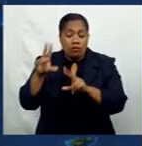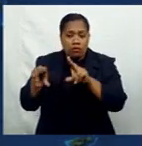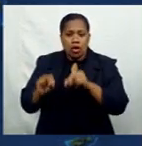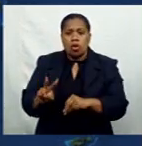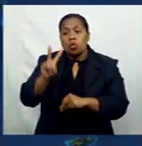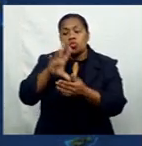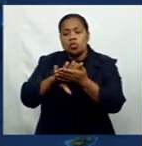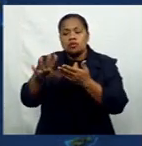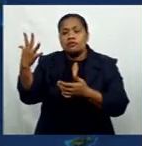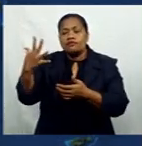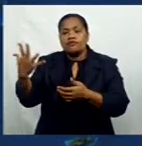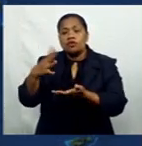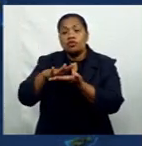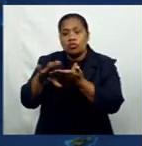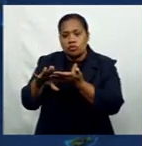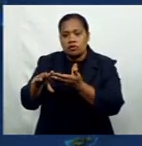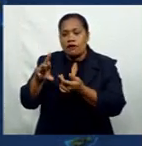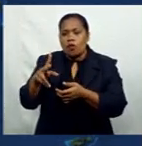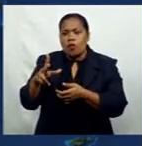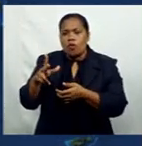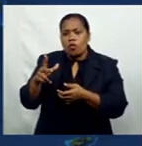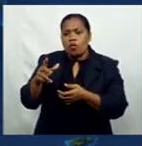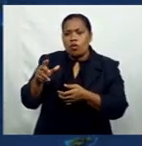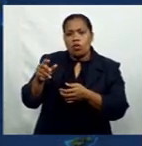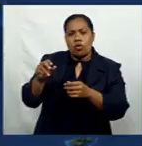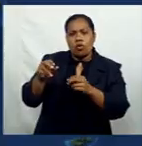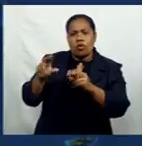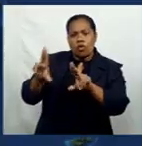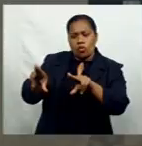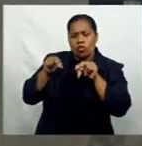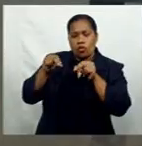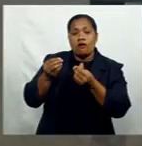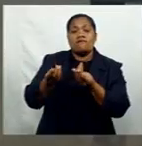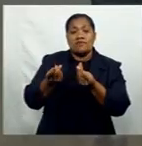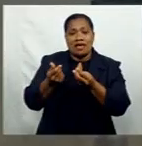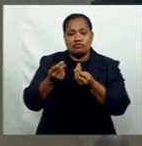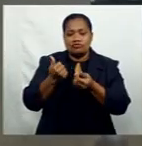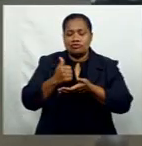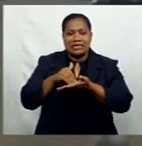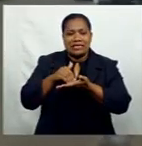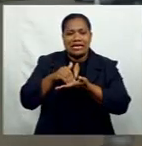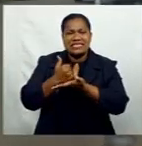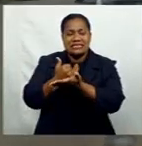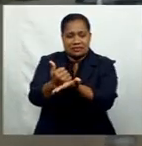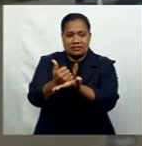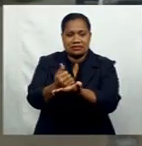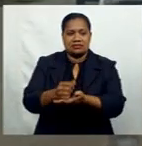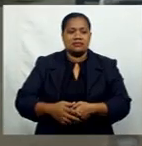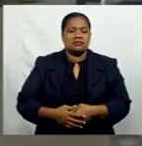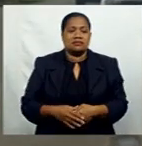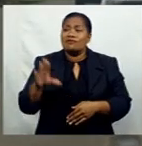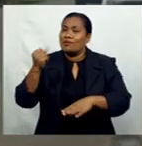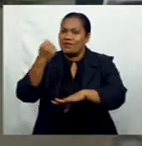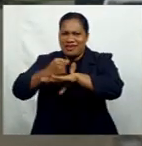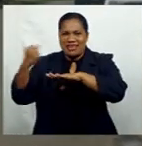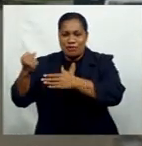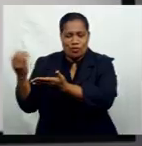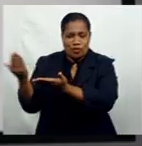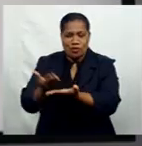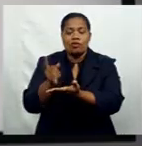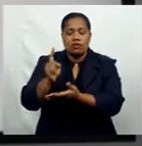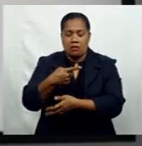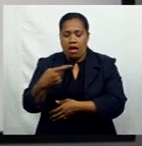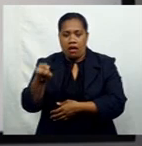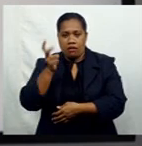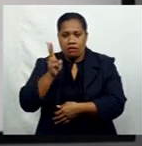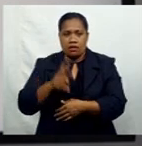$15 for the use and withdrawal of the cash assistance. Chief Executive Seema Shandil says they have issued verbal